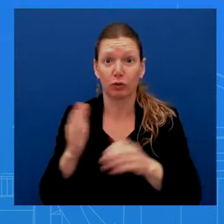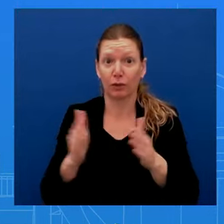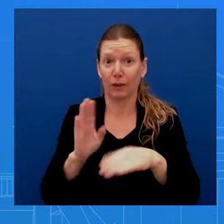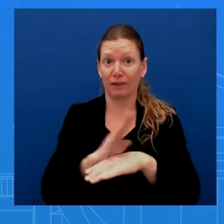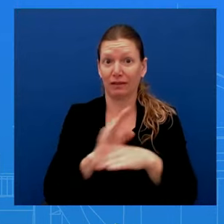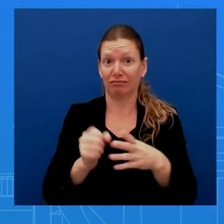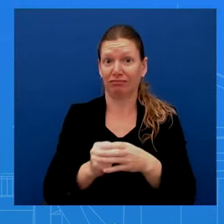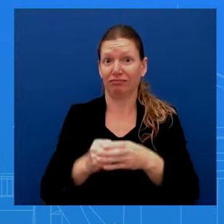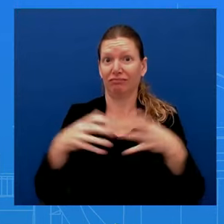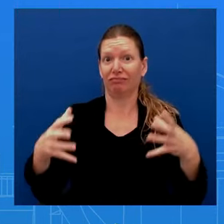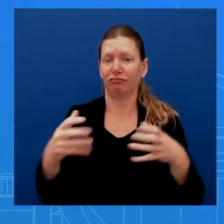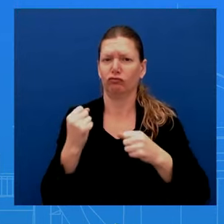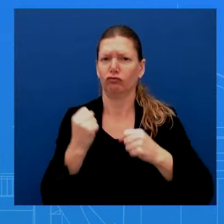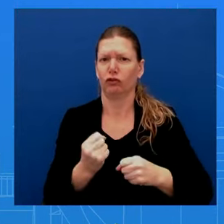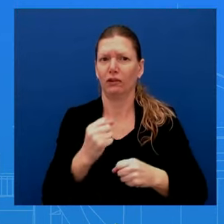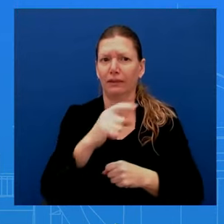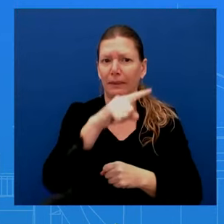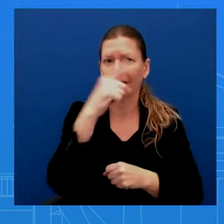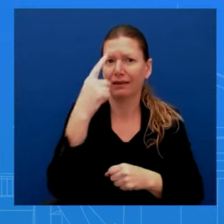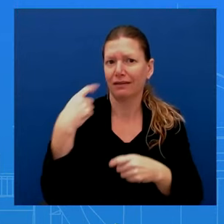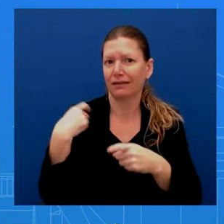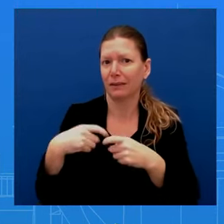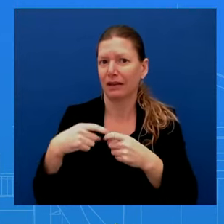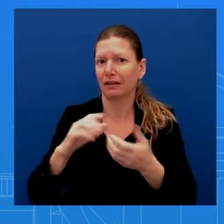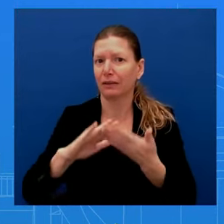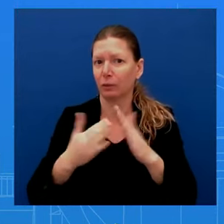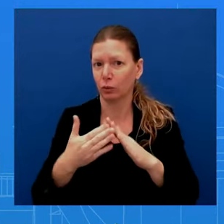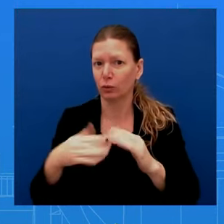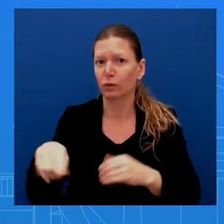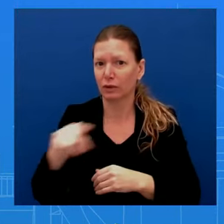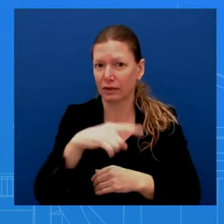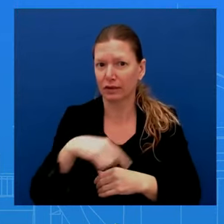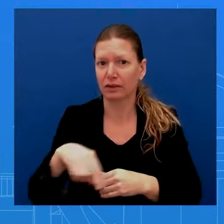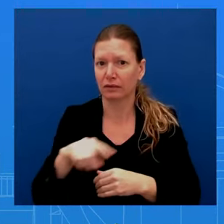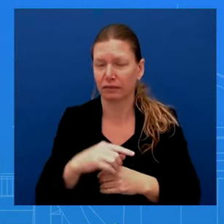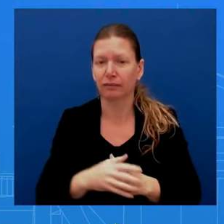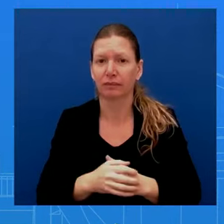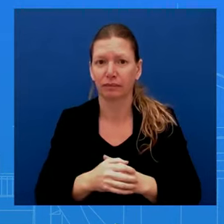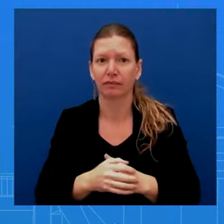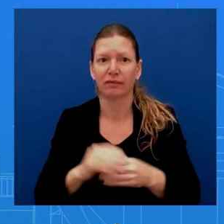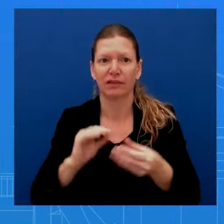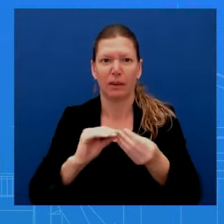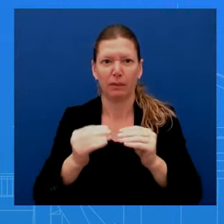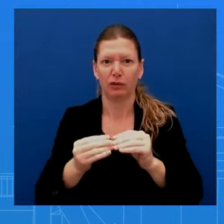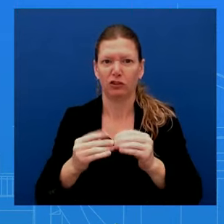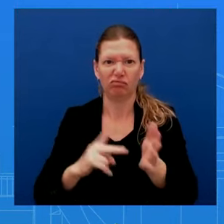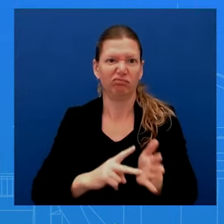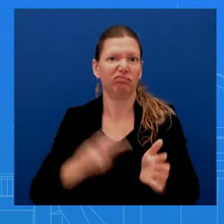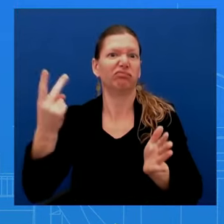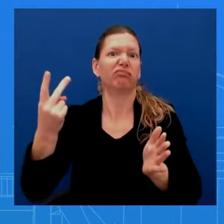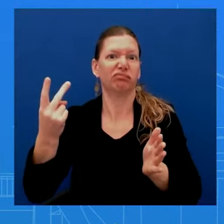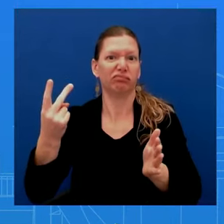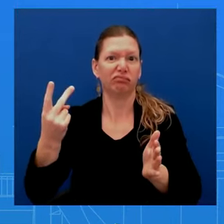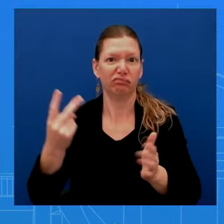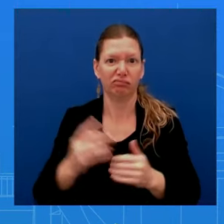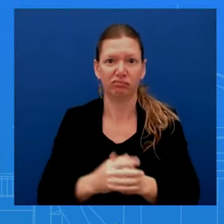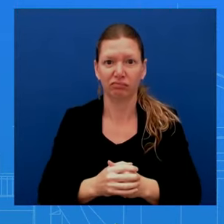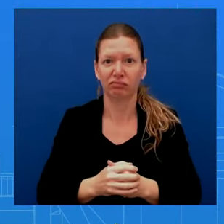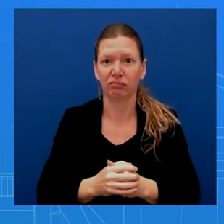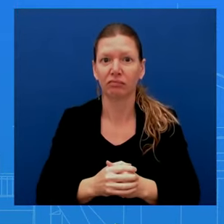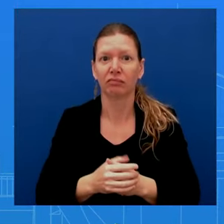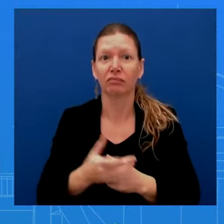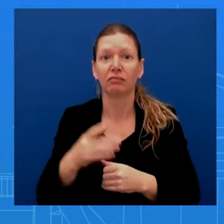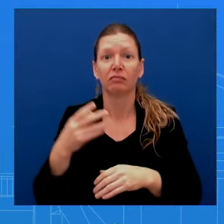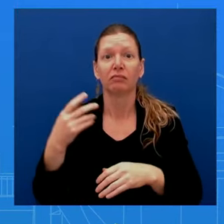entrepreneurs, with Black business ownership doubling and Hispanic business ownership up 40 percent compared